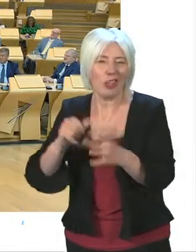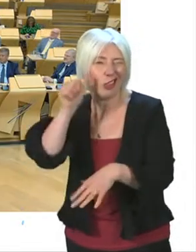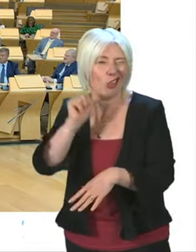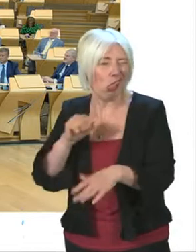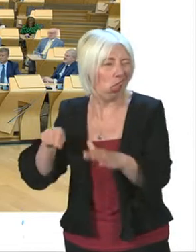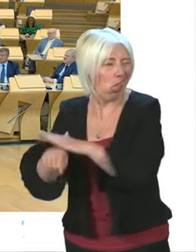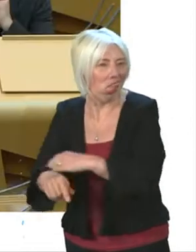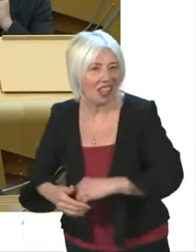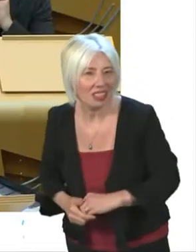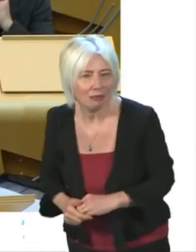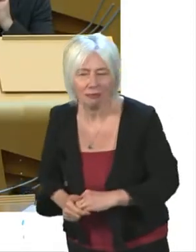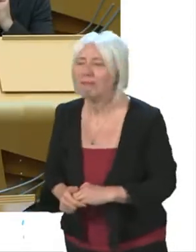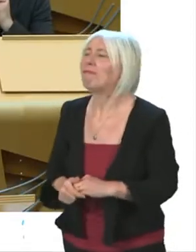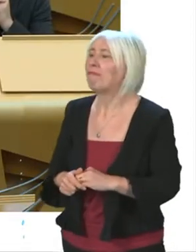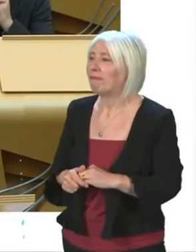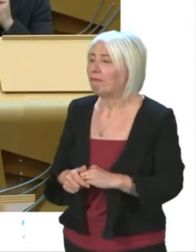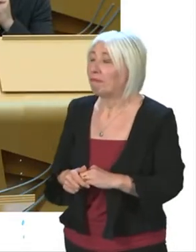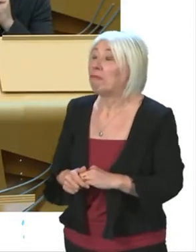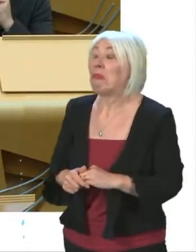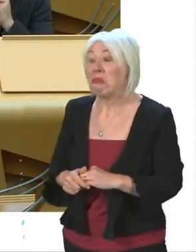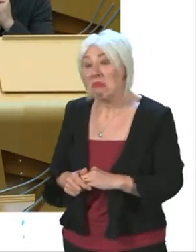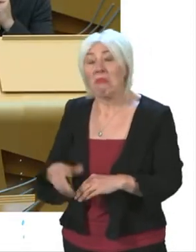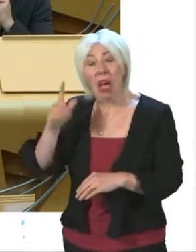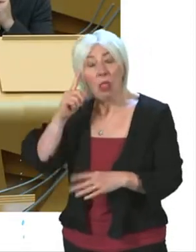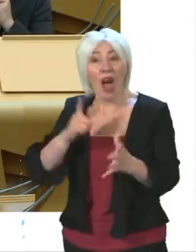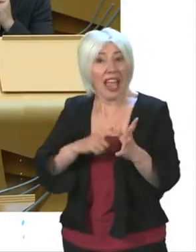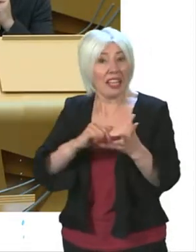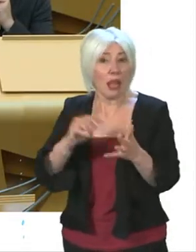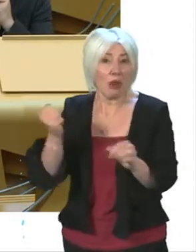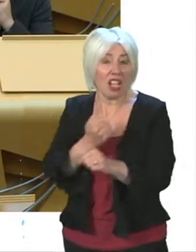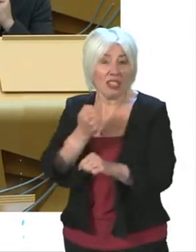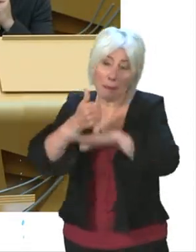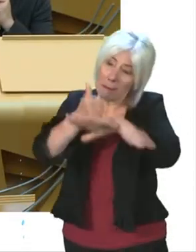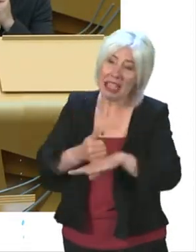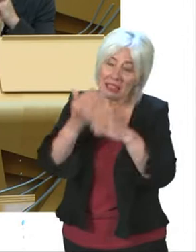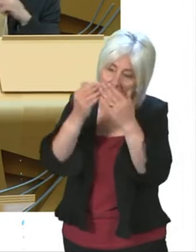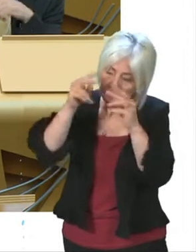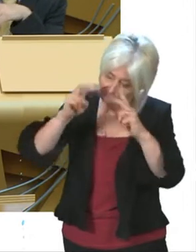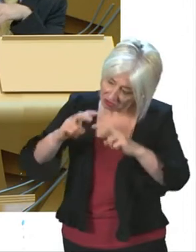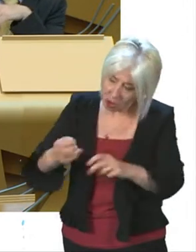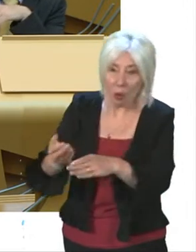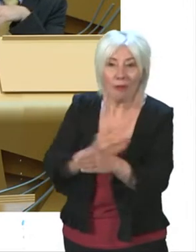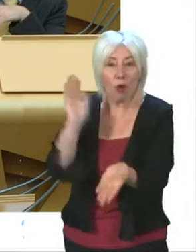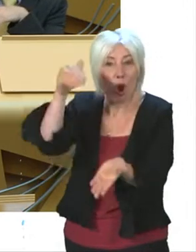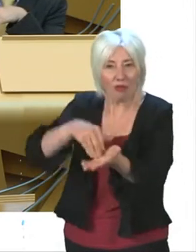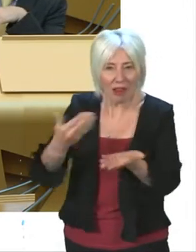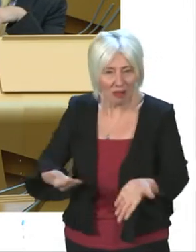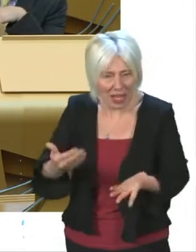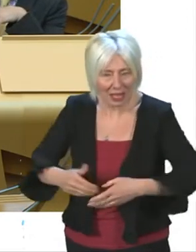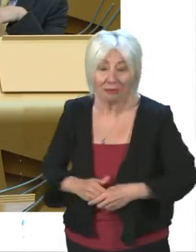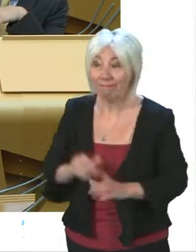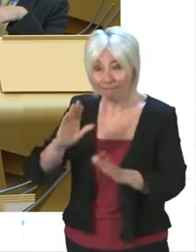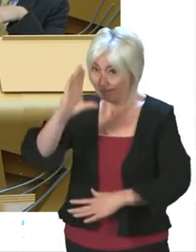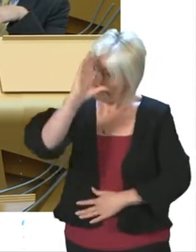thought Anna Sarwar might have done some basic homework before coming to this chamber. I've got some news for Anna